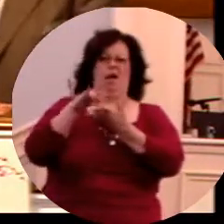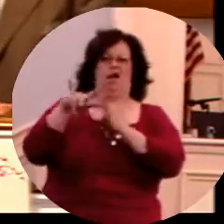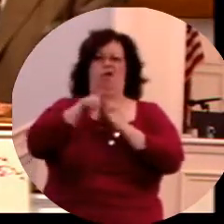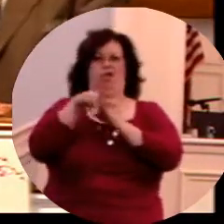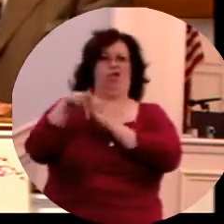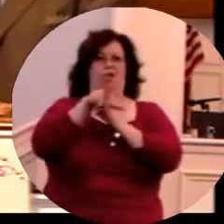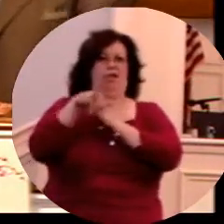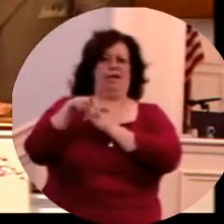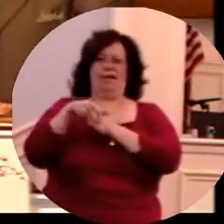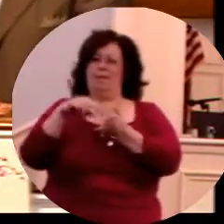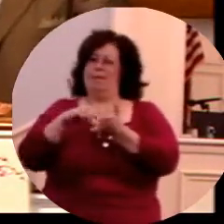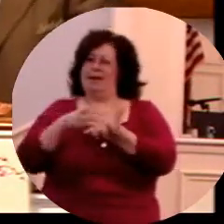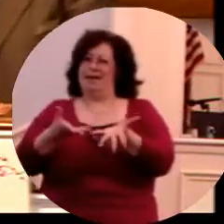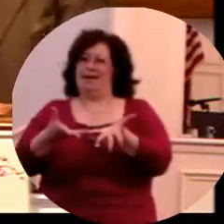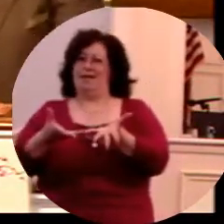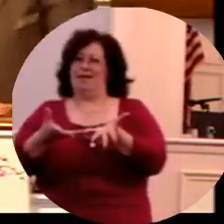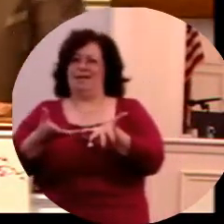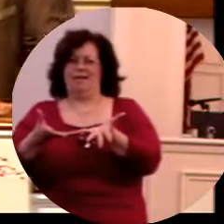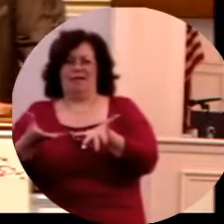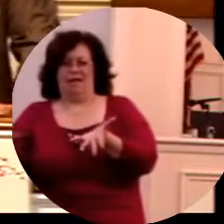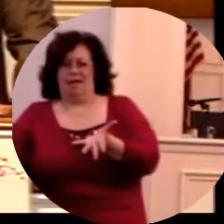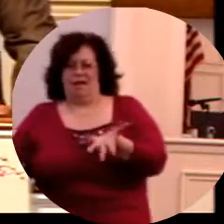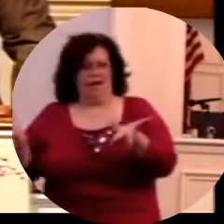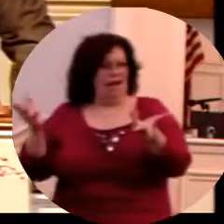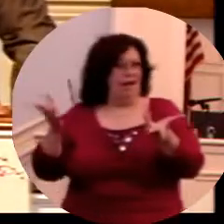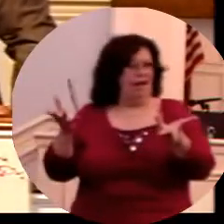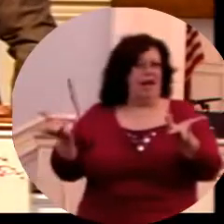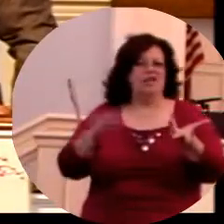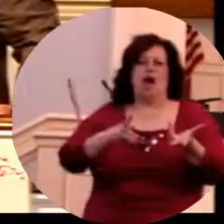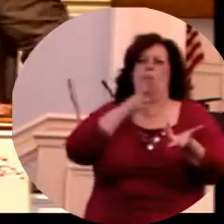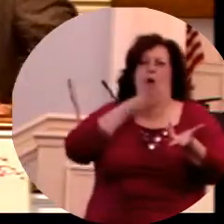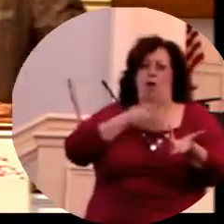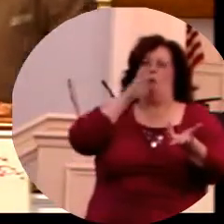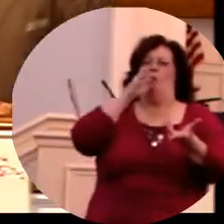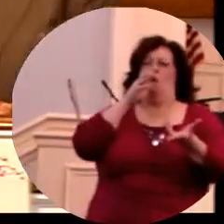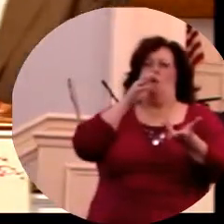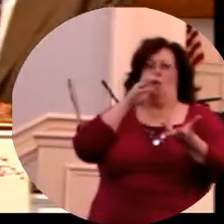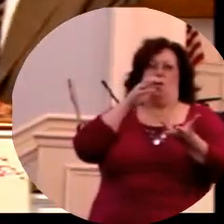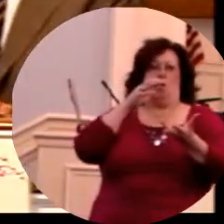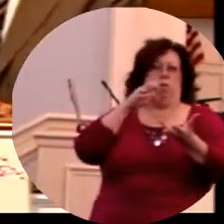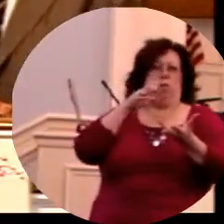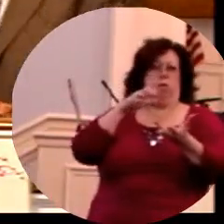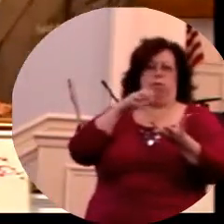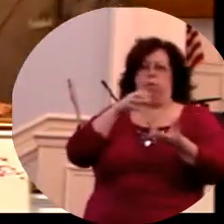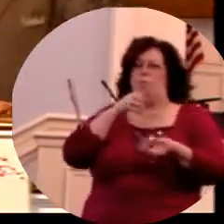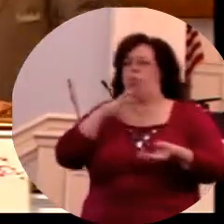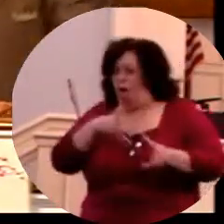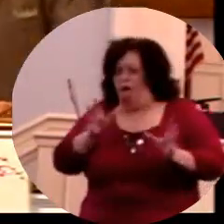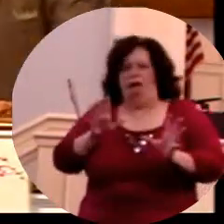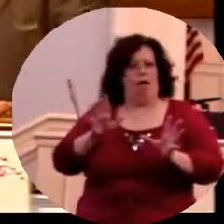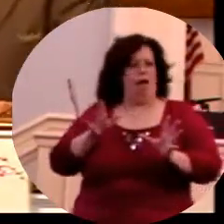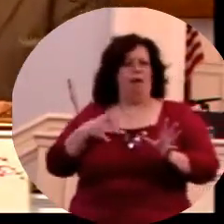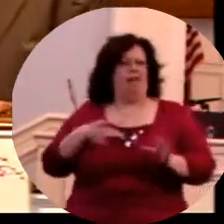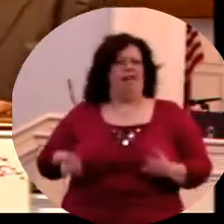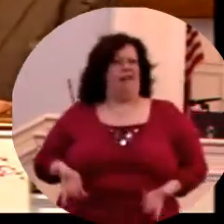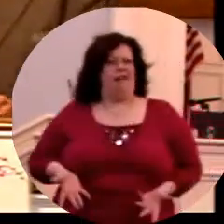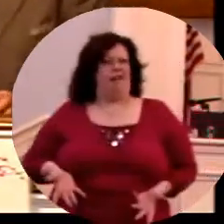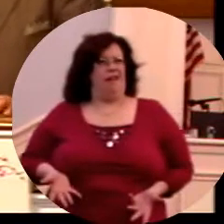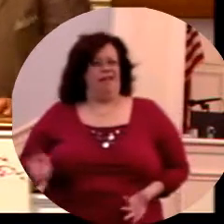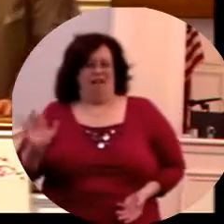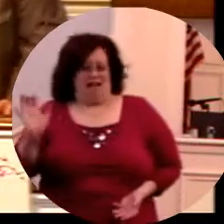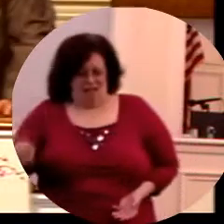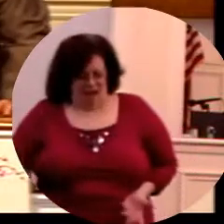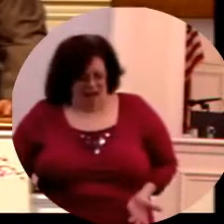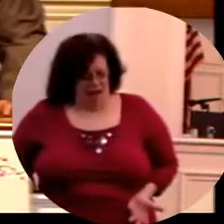cold or hot, I will spew thee out of thy mouth. Look at verse 17. Because thou sayest, I am rich,